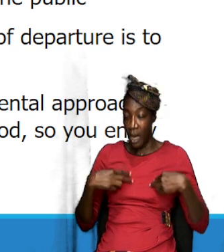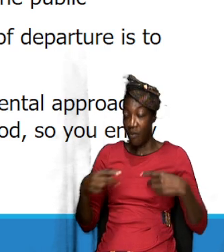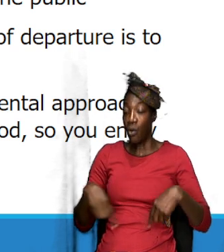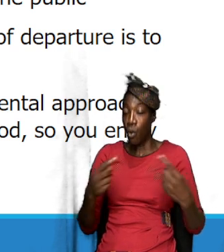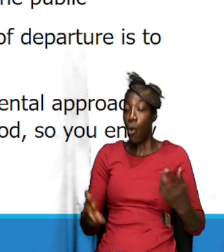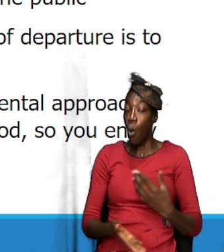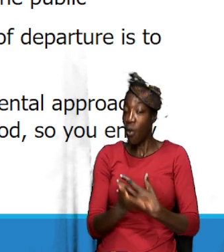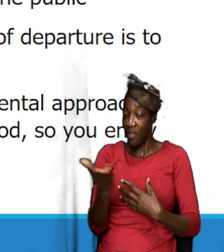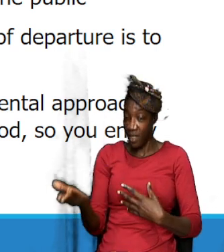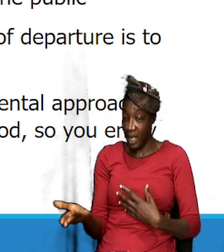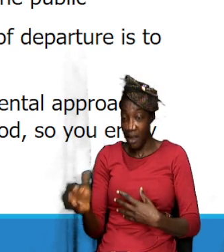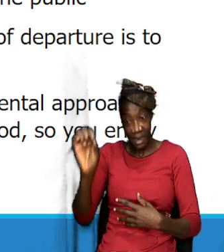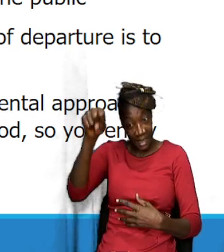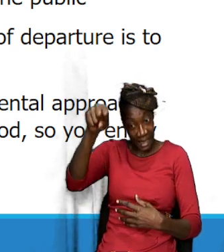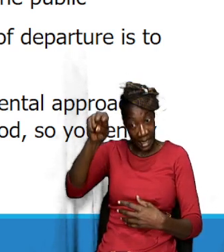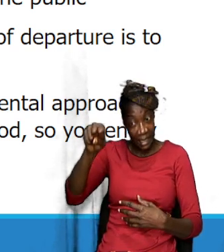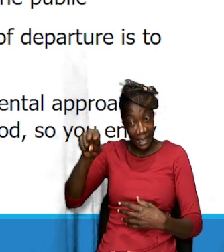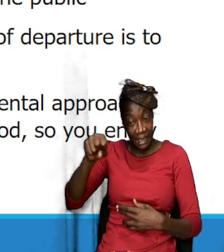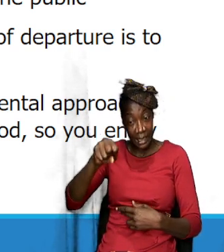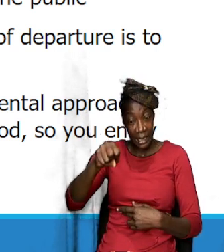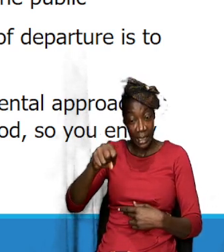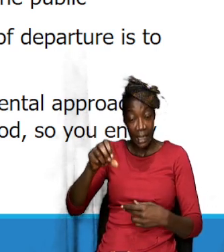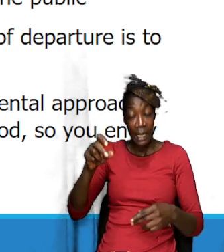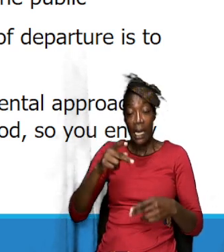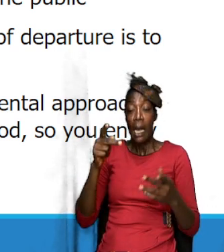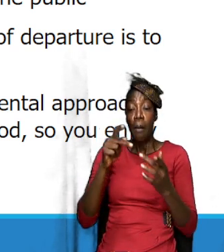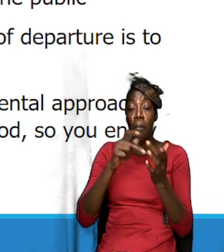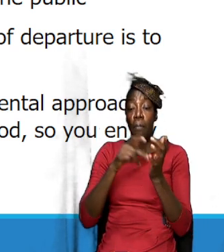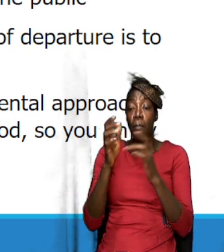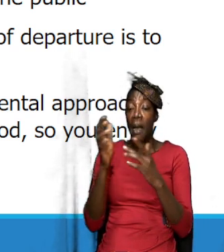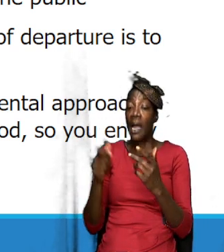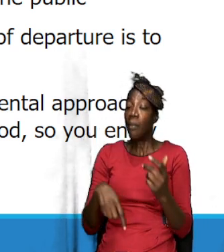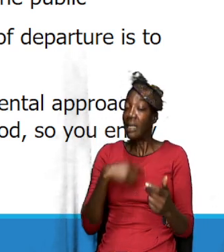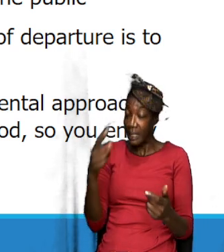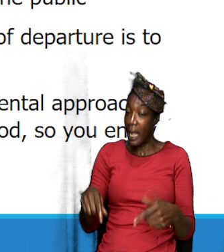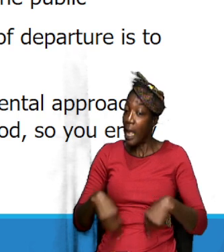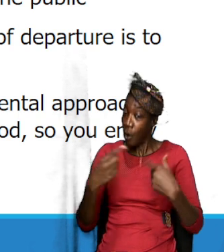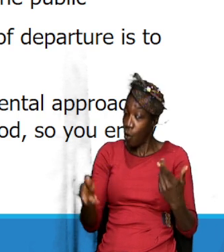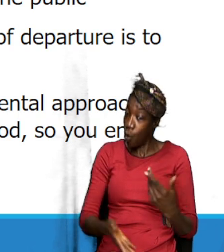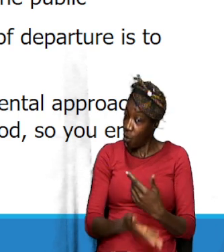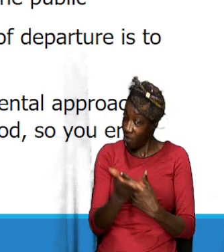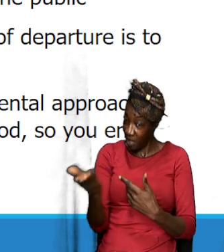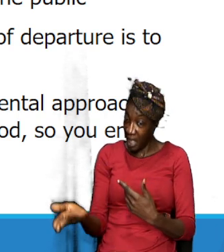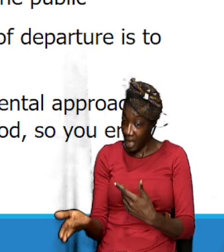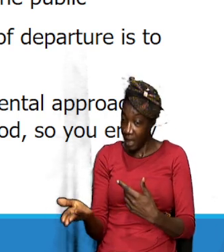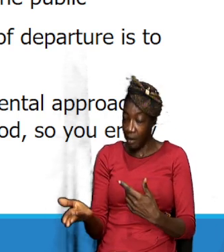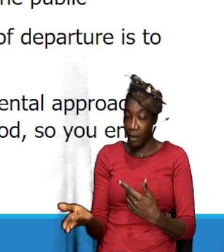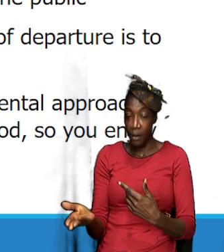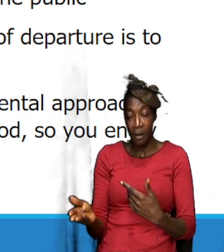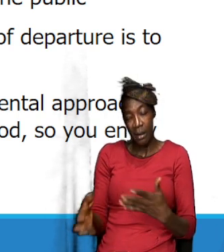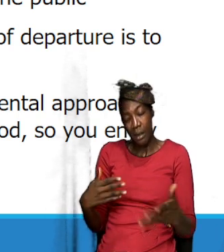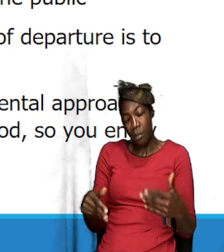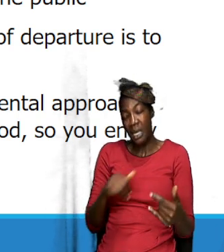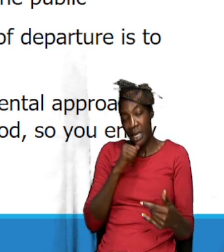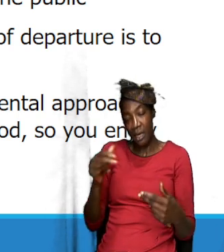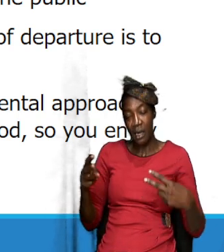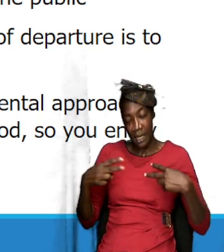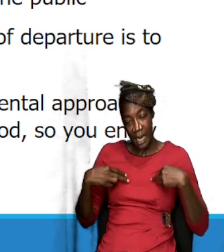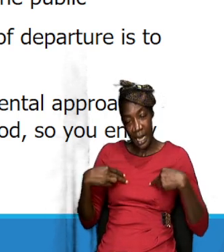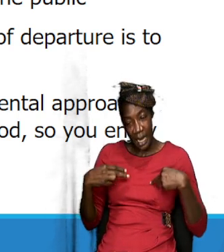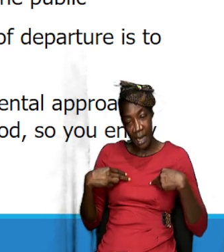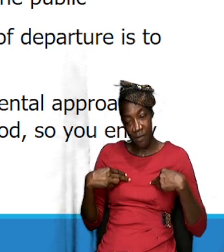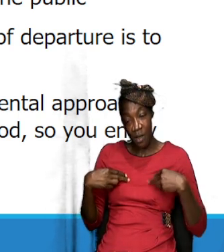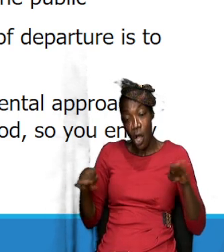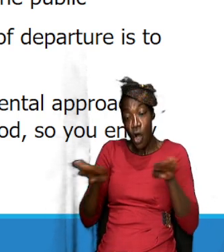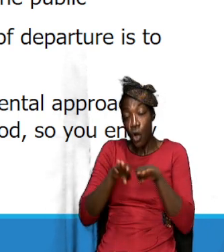but, but yes, the scripture was saying we should literally go there. And I said the point is that you may not have a closet or you